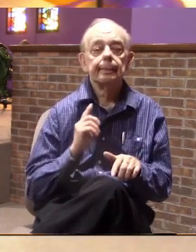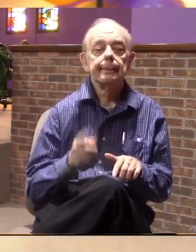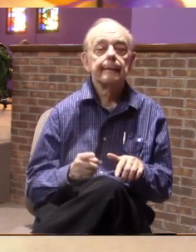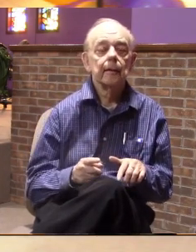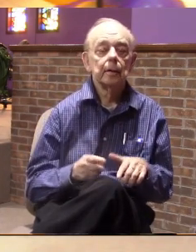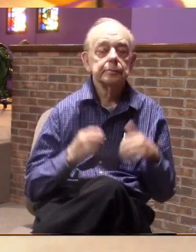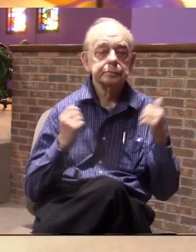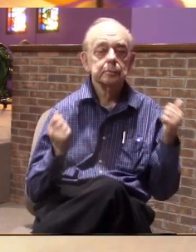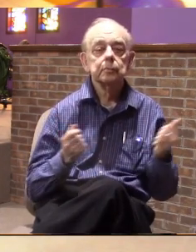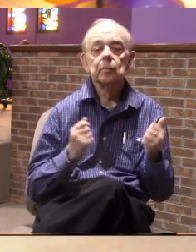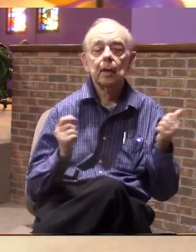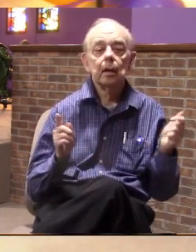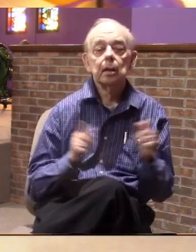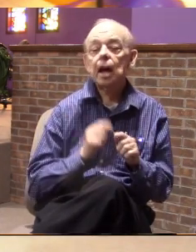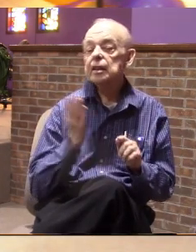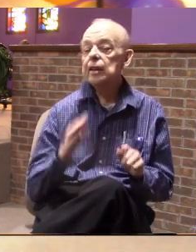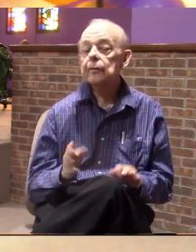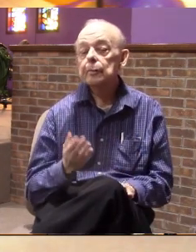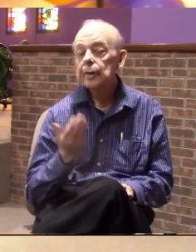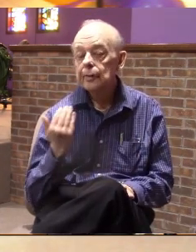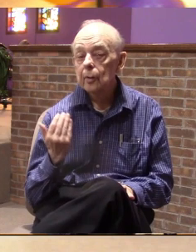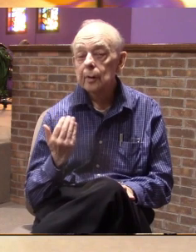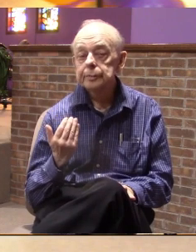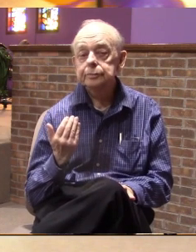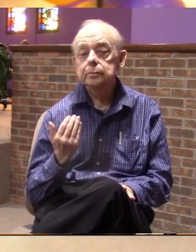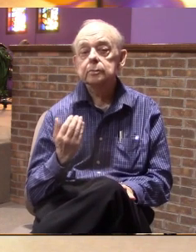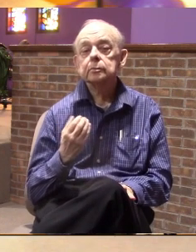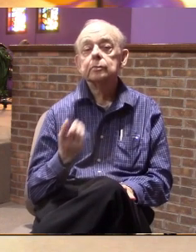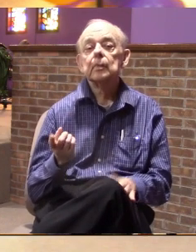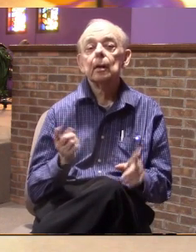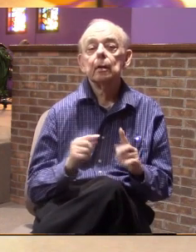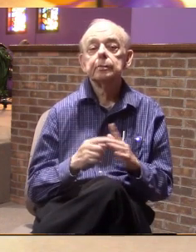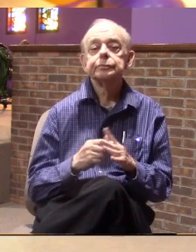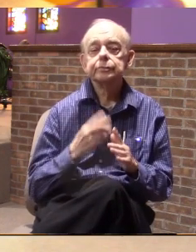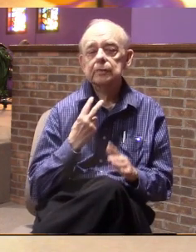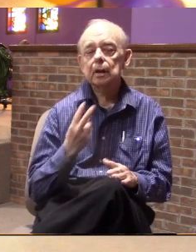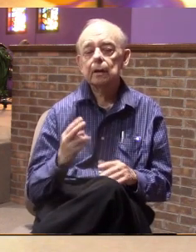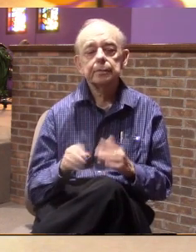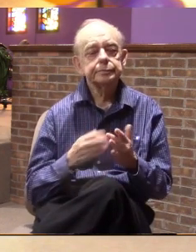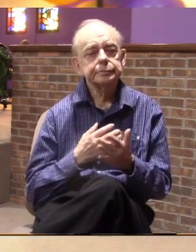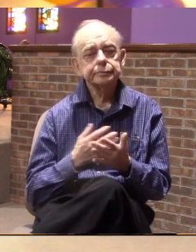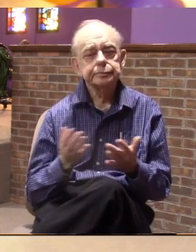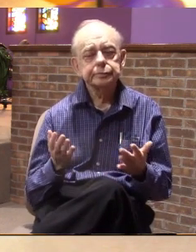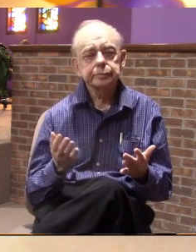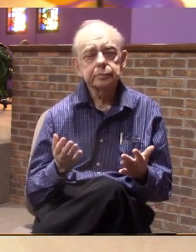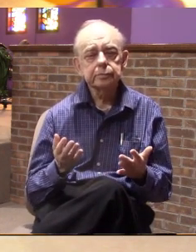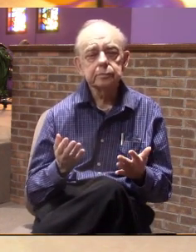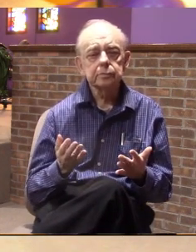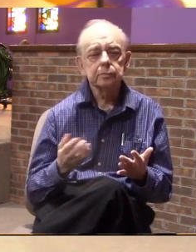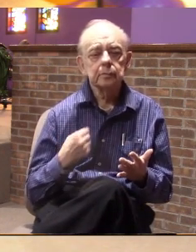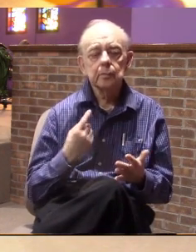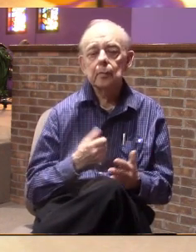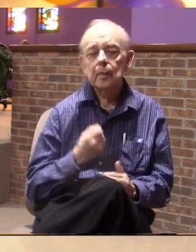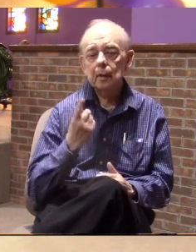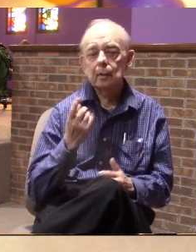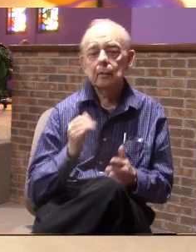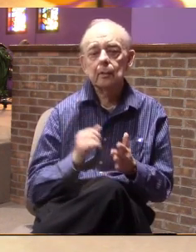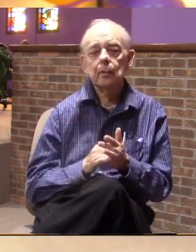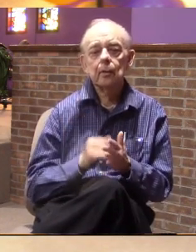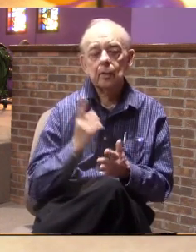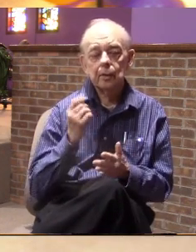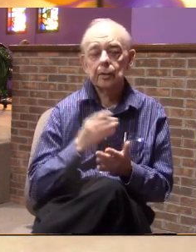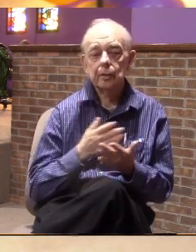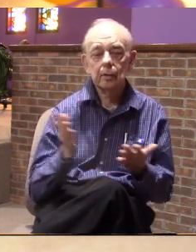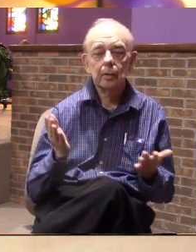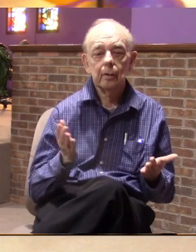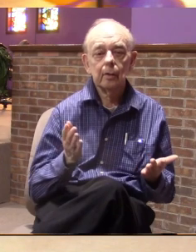to be a celebration like never before. And so when we begin to see all of these things, we understand that for some